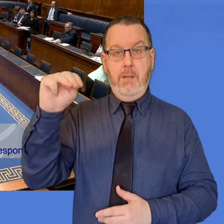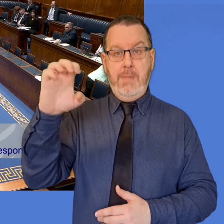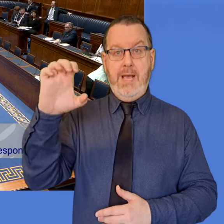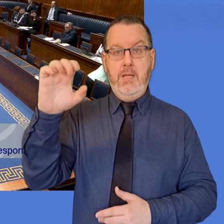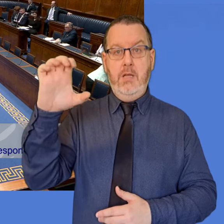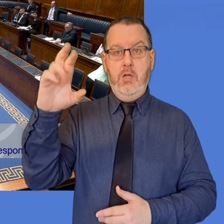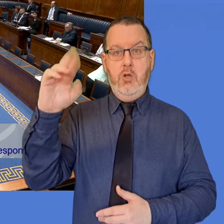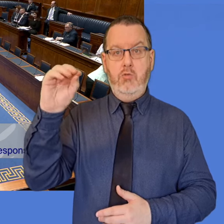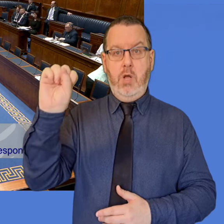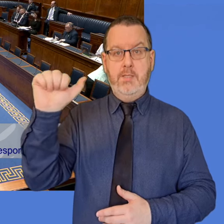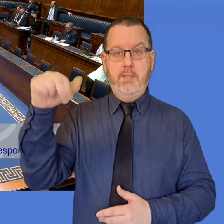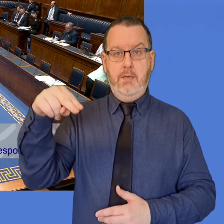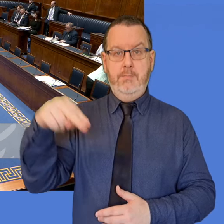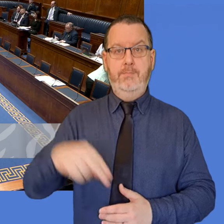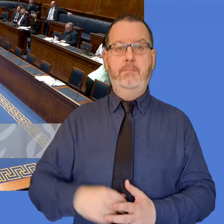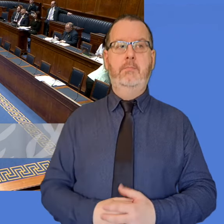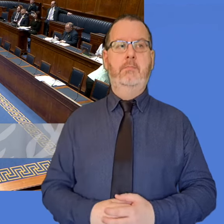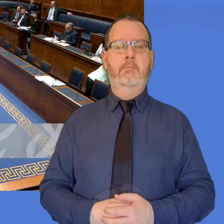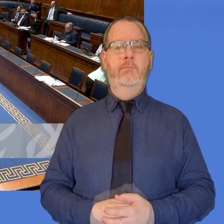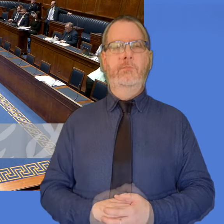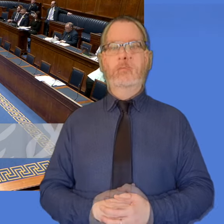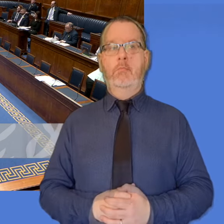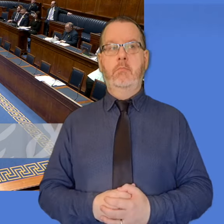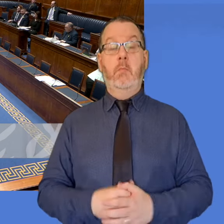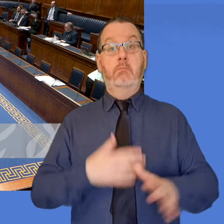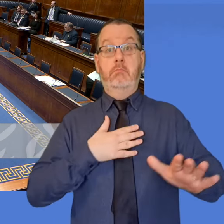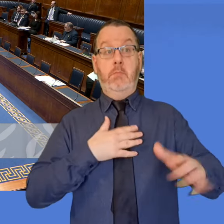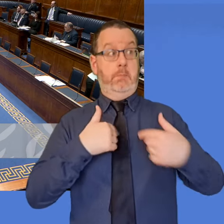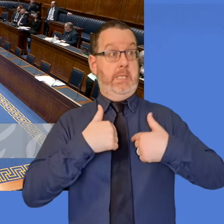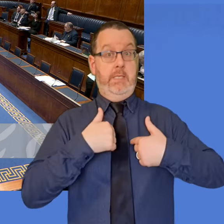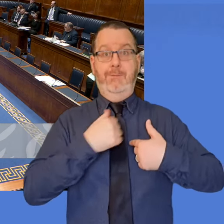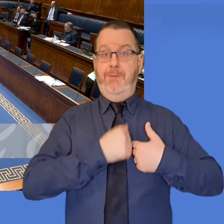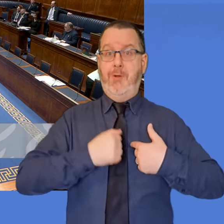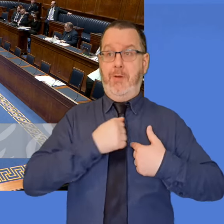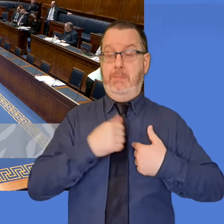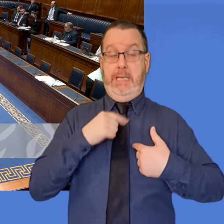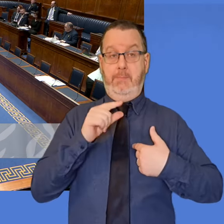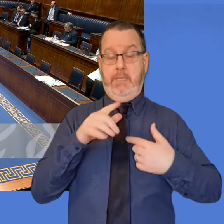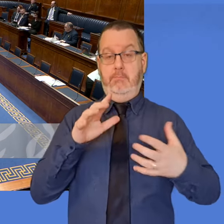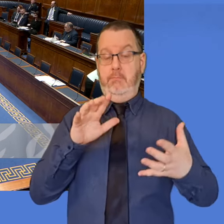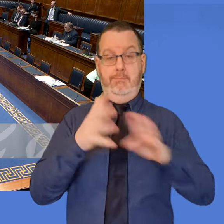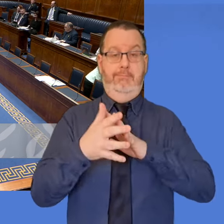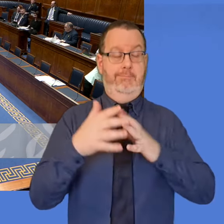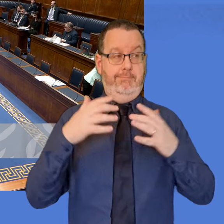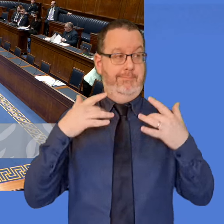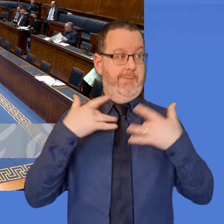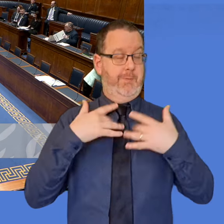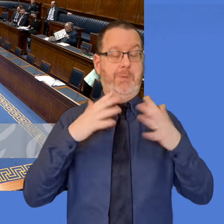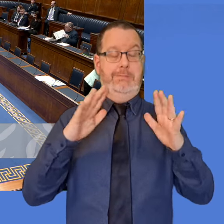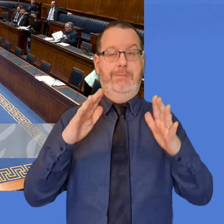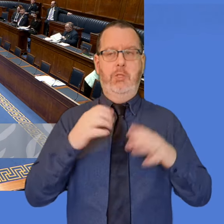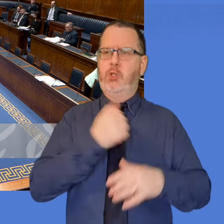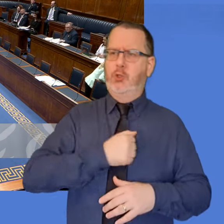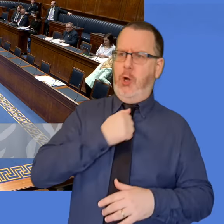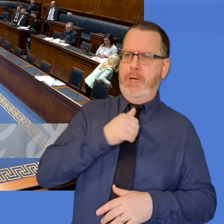McCrossan. Mr. McCrossan, very sorry. Mr. Speaker, was caught off guard at the moment there. Mr. Speaker,